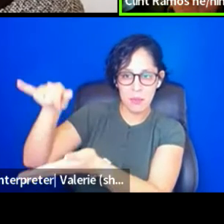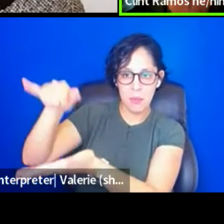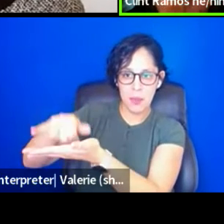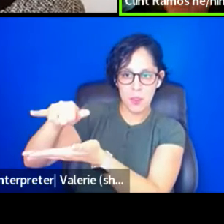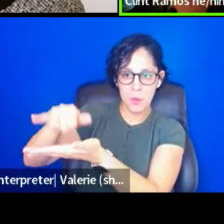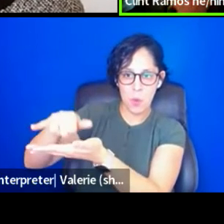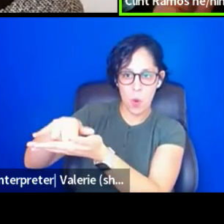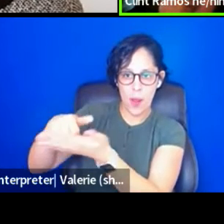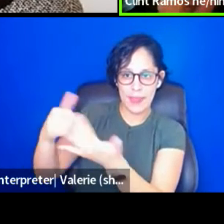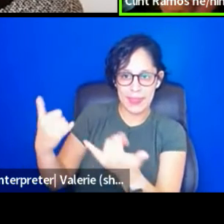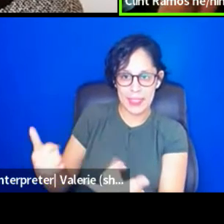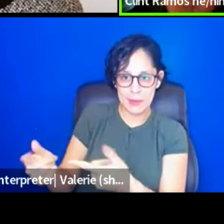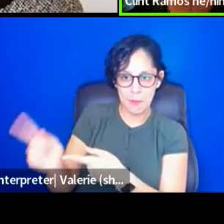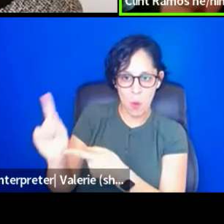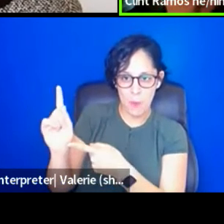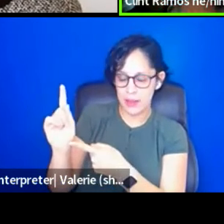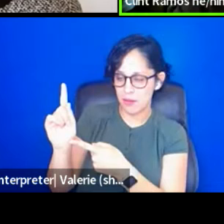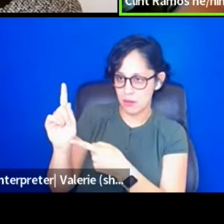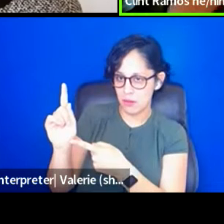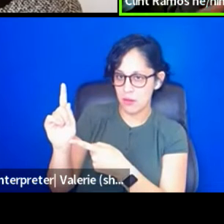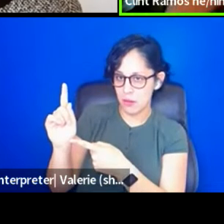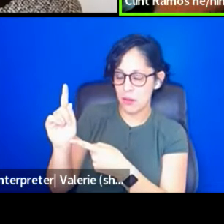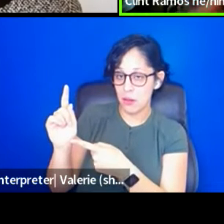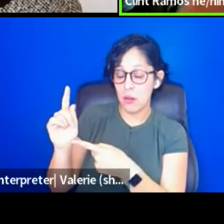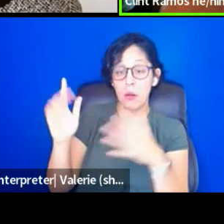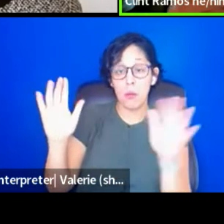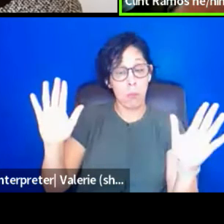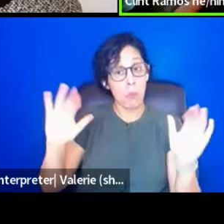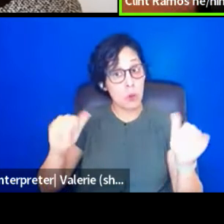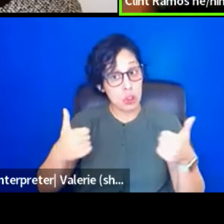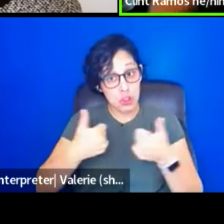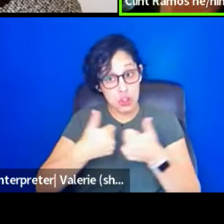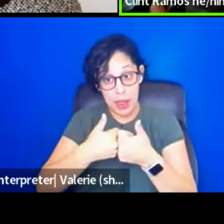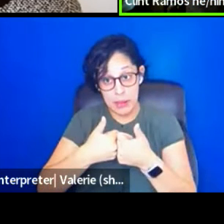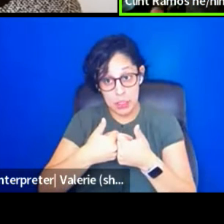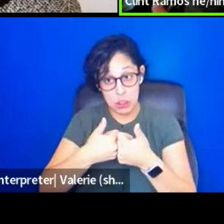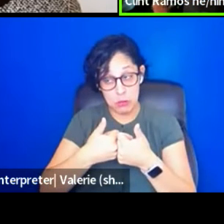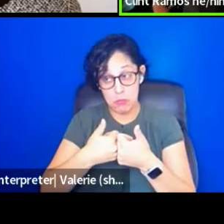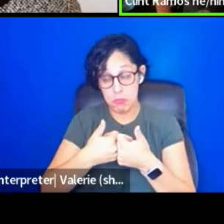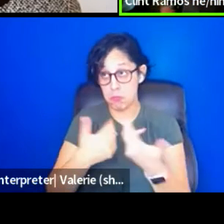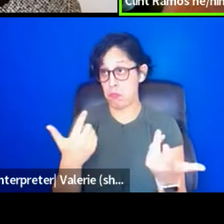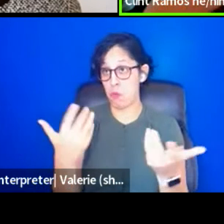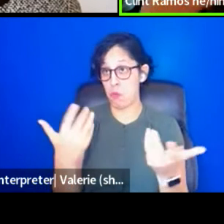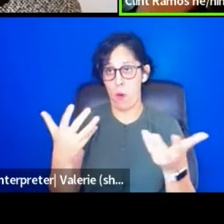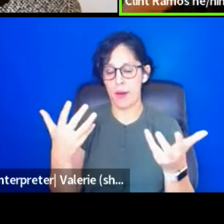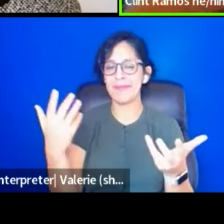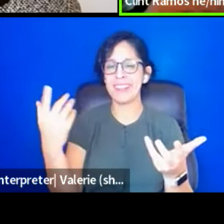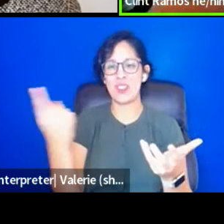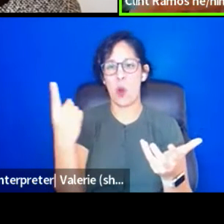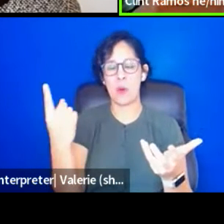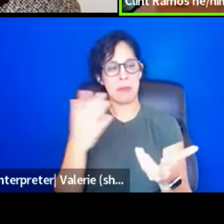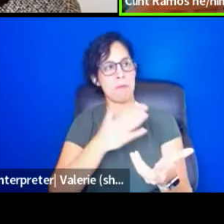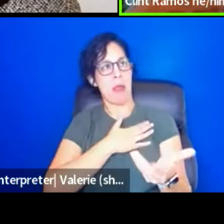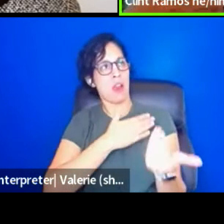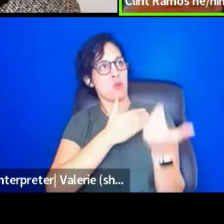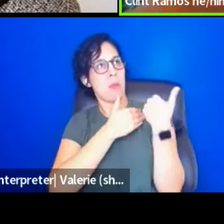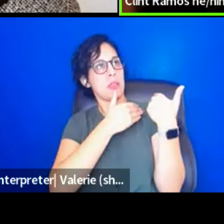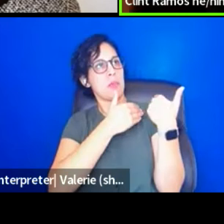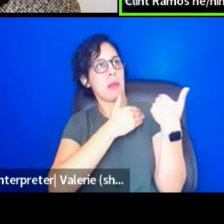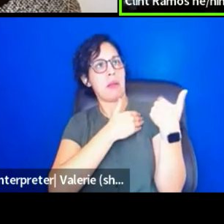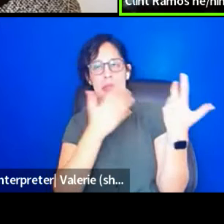now. Right. And so to me, I think that the challenge becomes, and it's always on us, right? Like, how do you imagine,